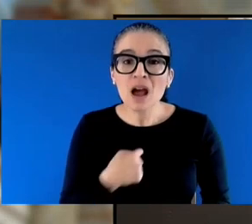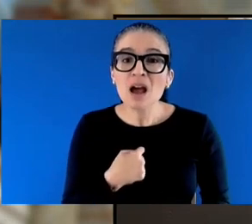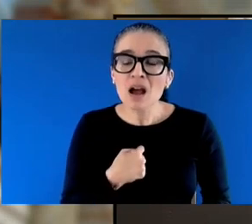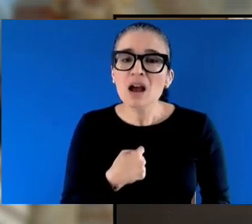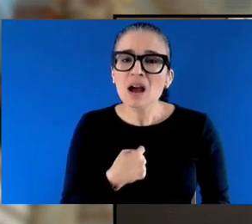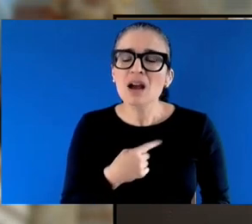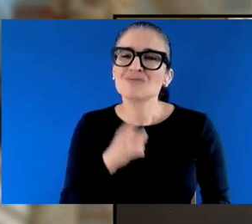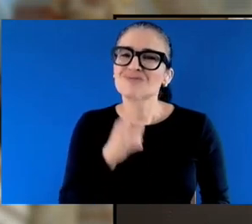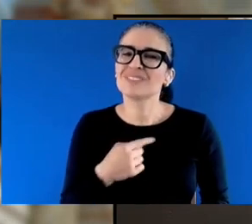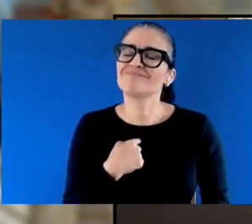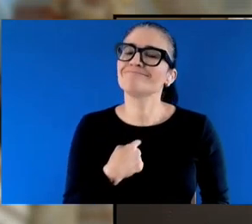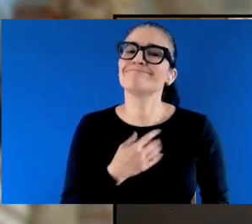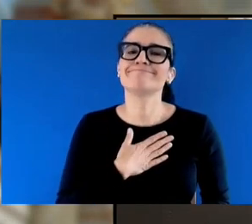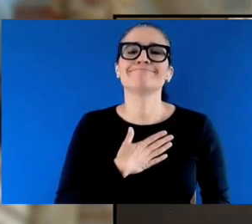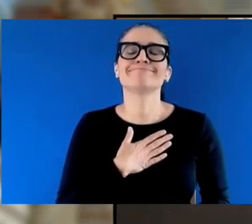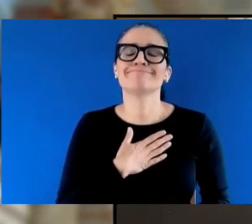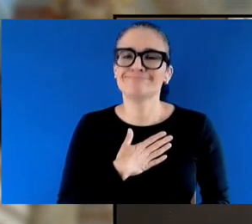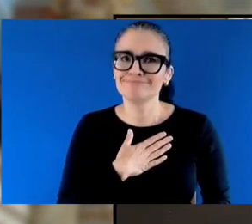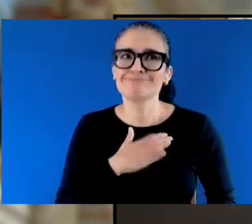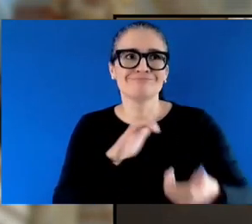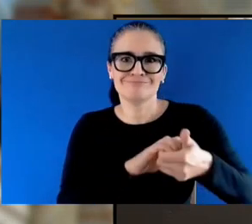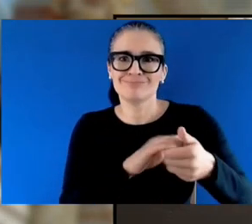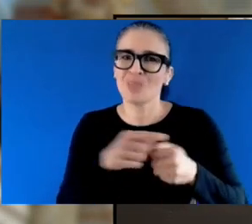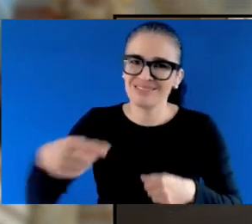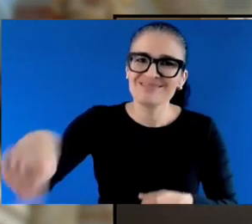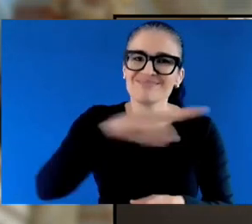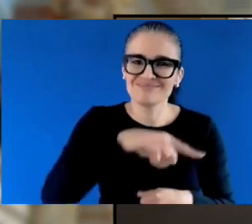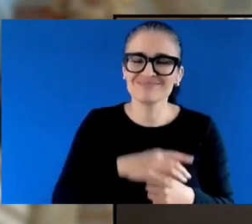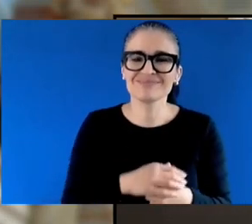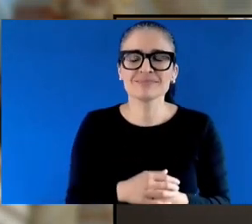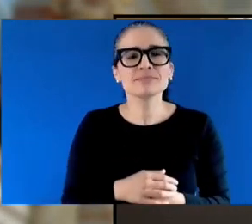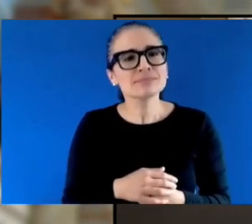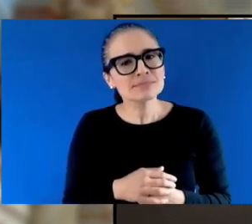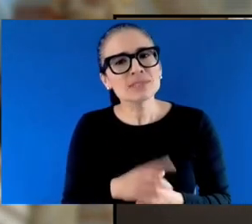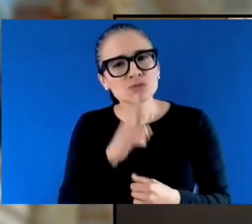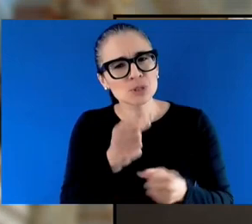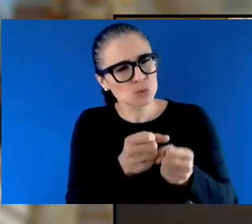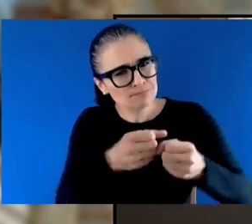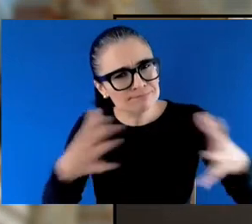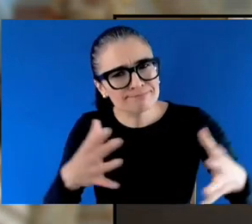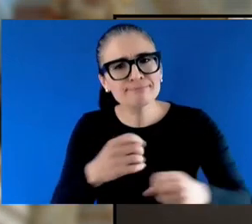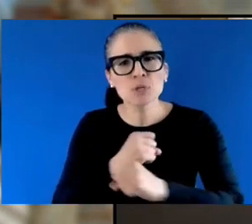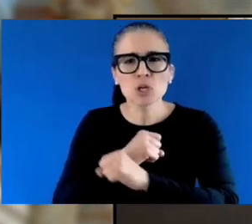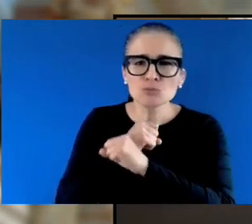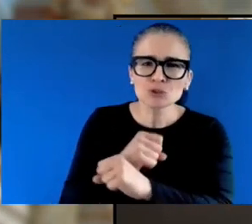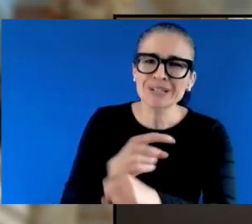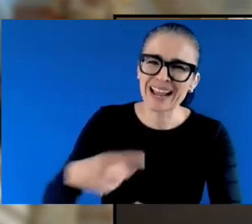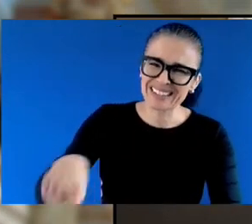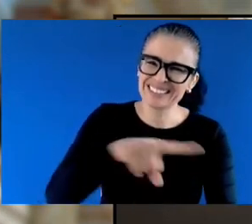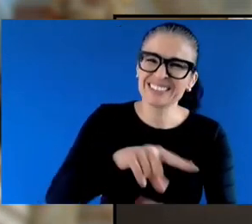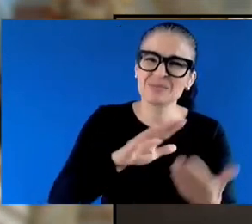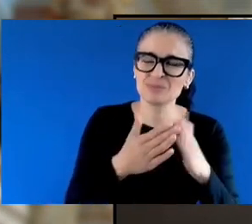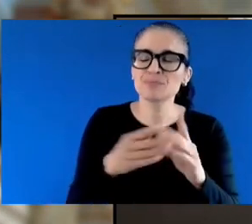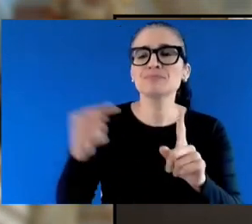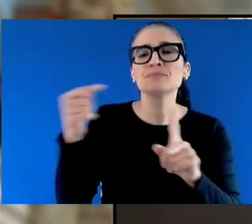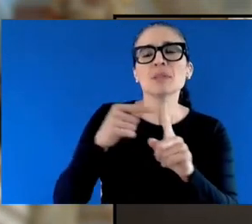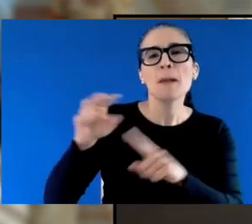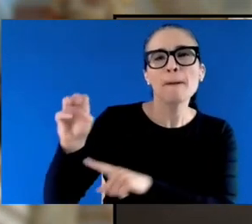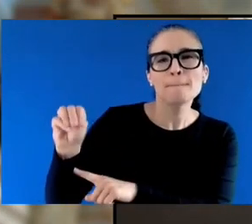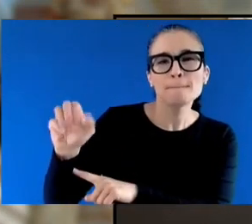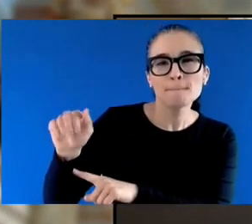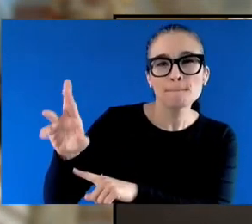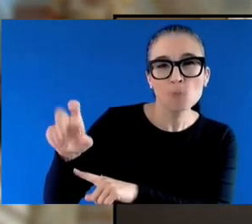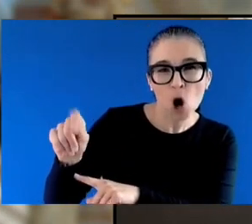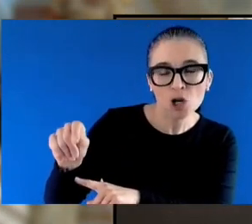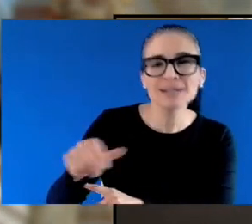non-profit, non-market, and co-op housing in British Columbia. Would the House please join me in thanking the non-profits for the important